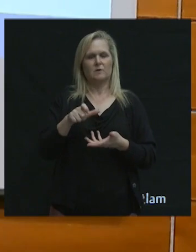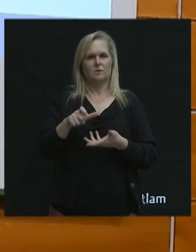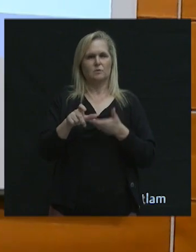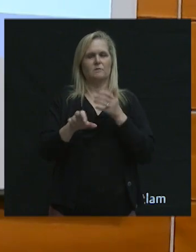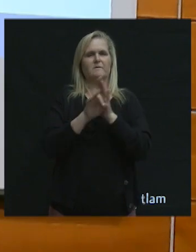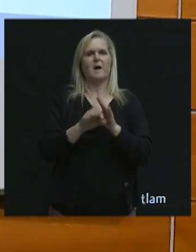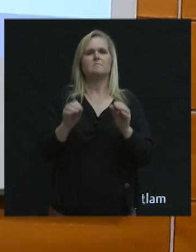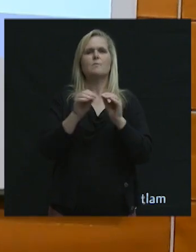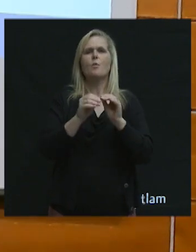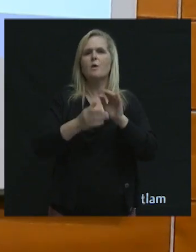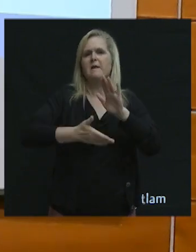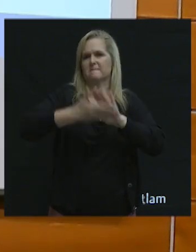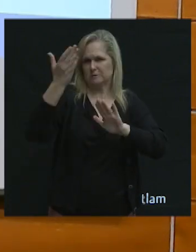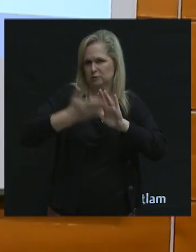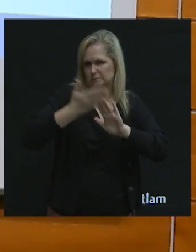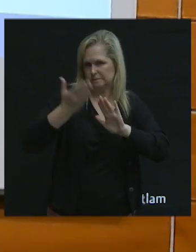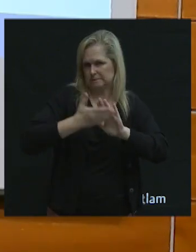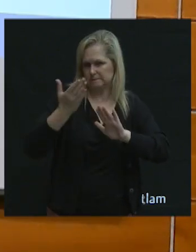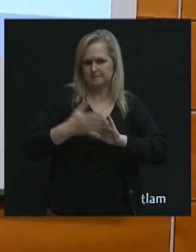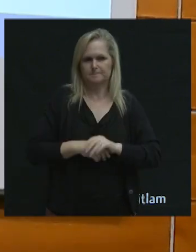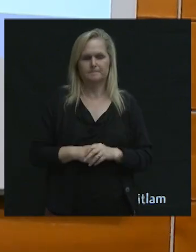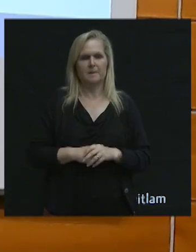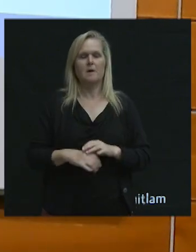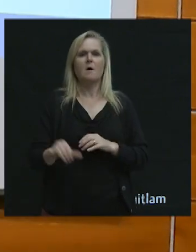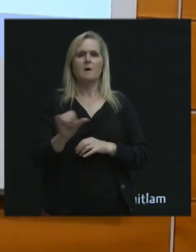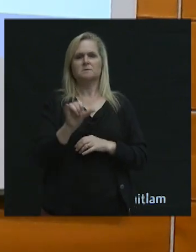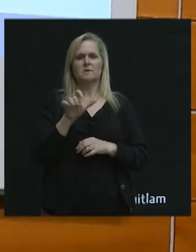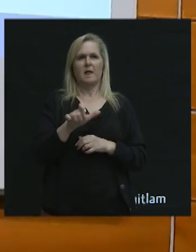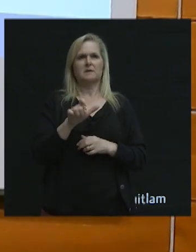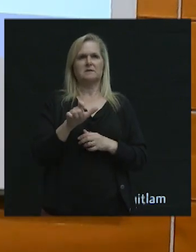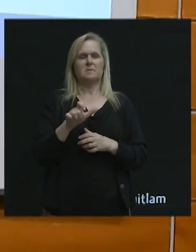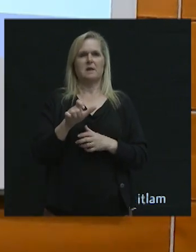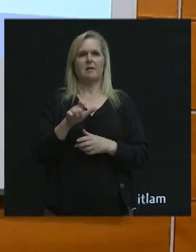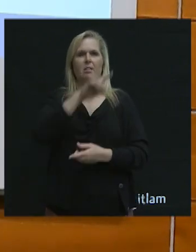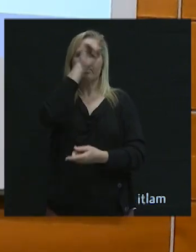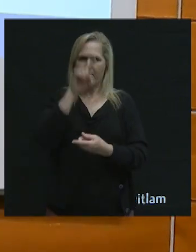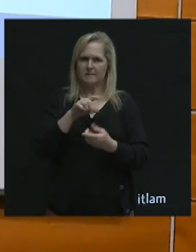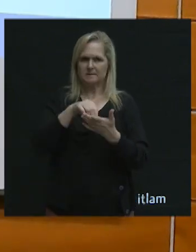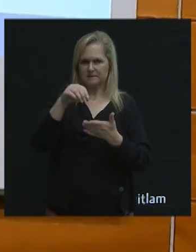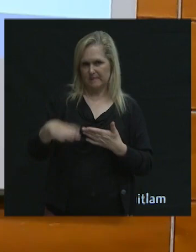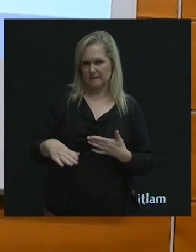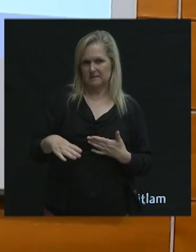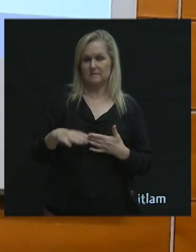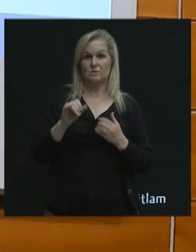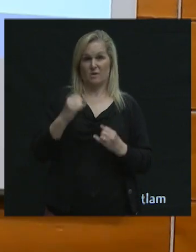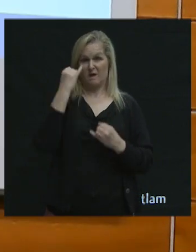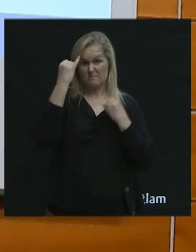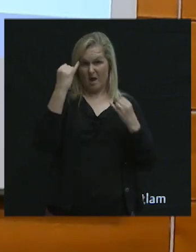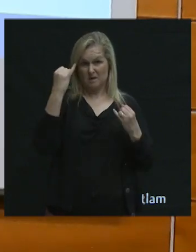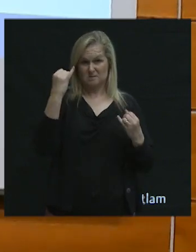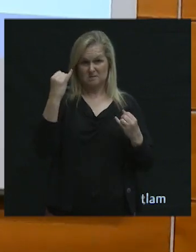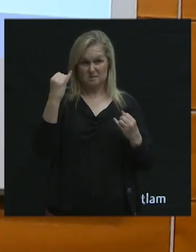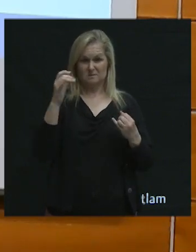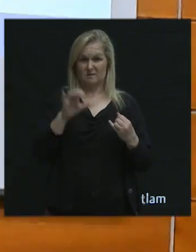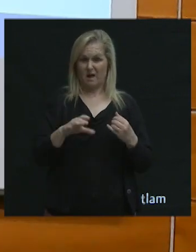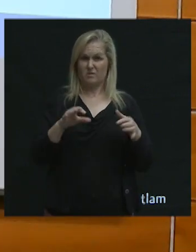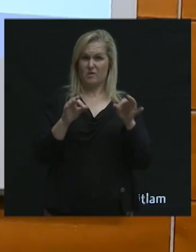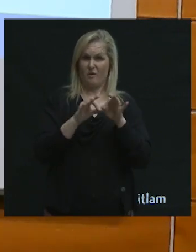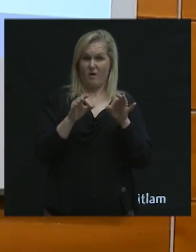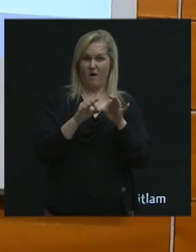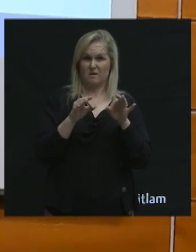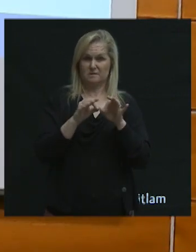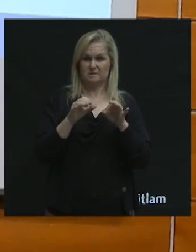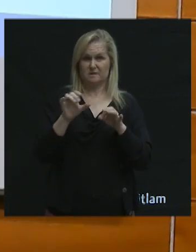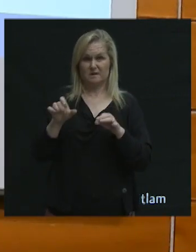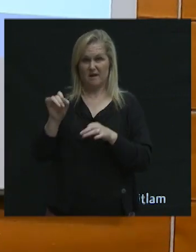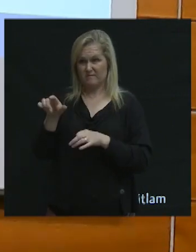and also make it least expensive. Because you can just imagine that the cost will be passed